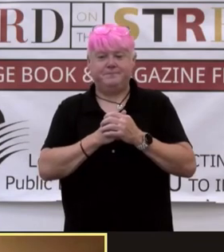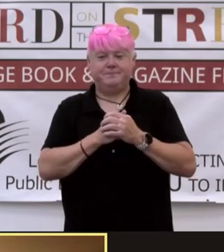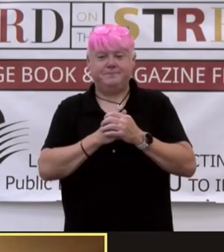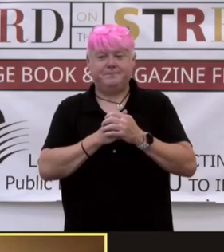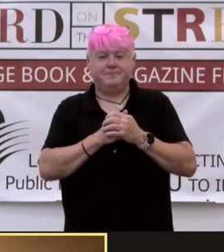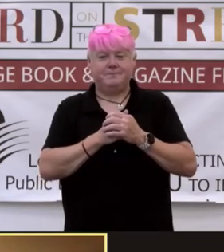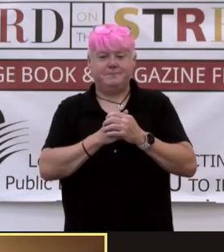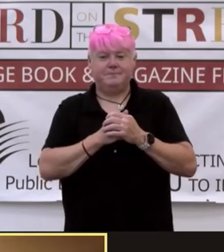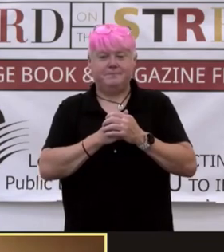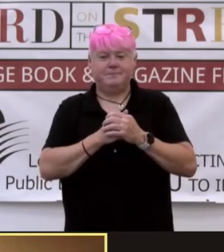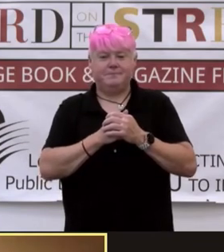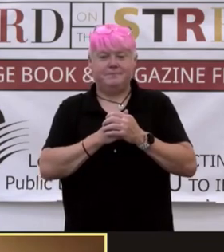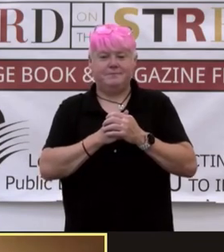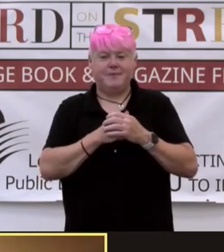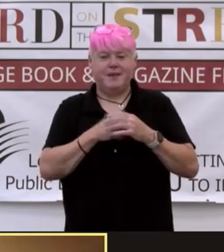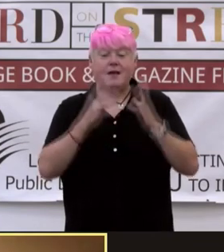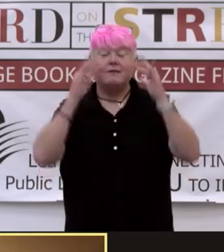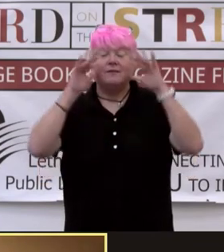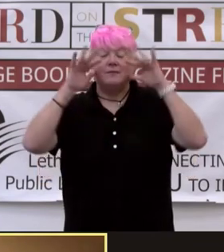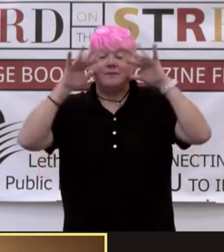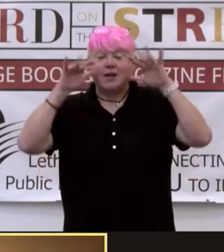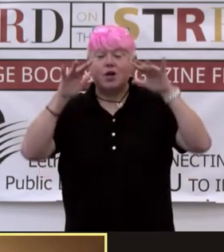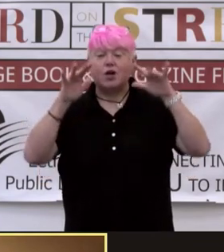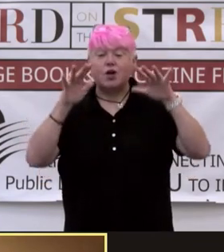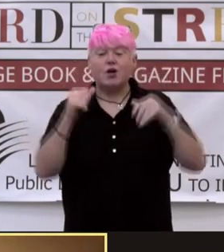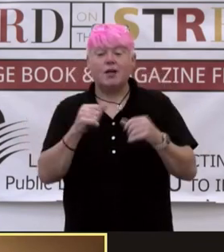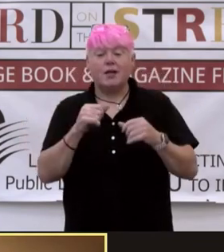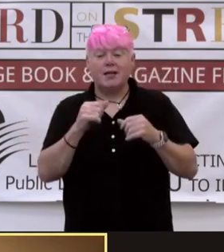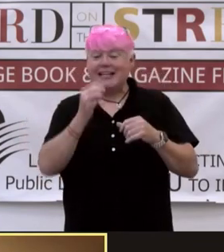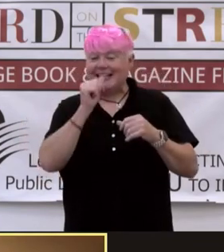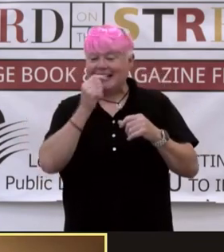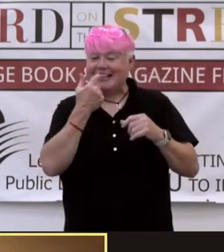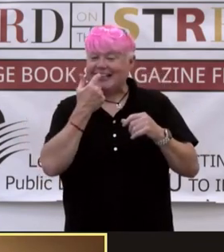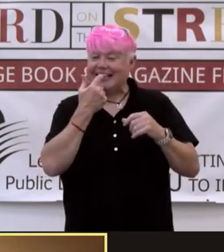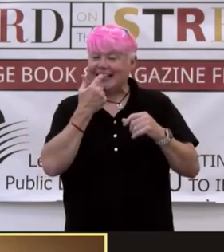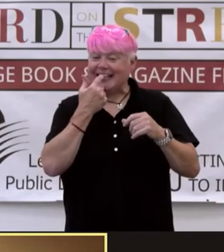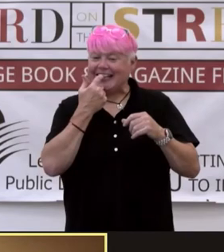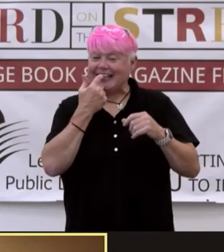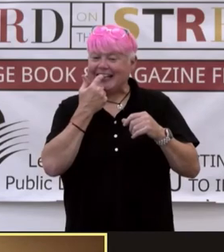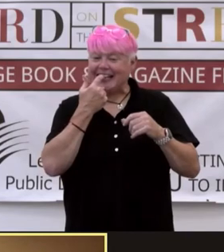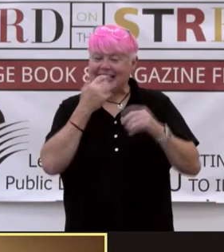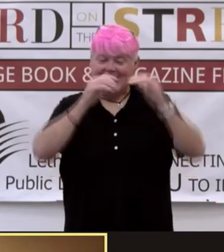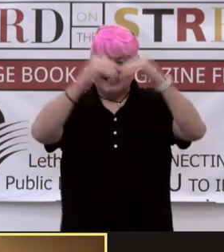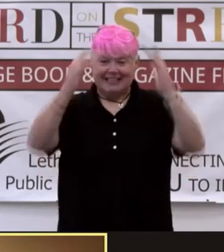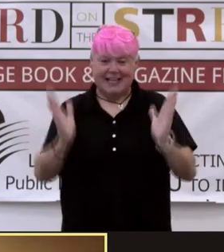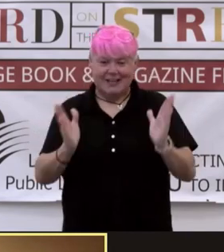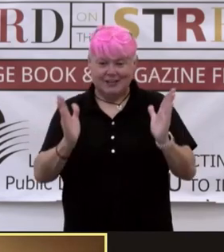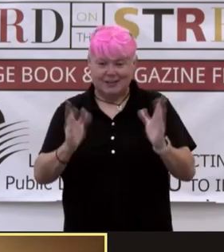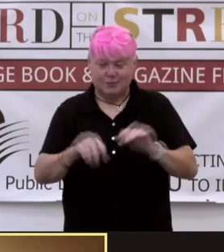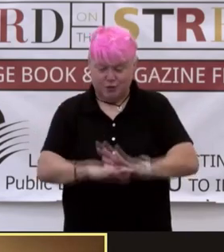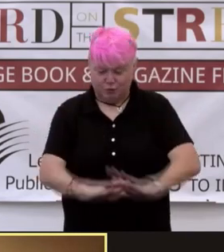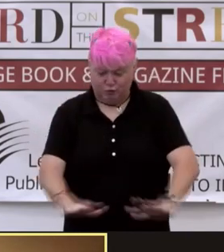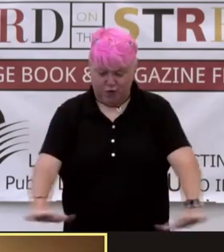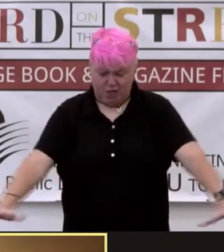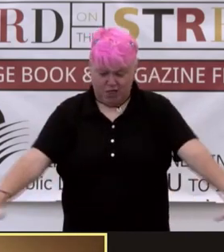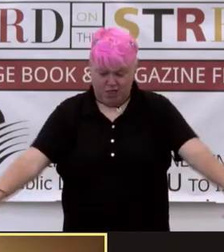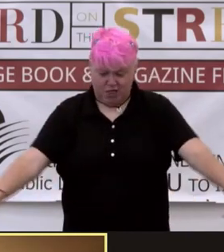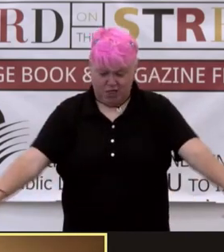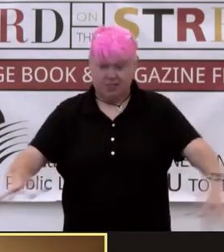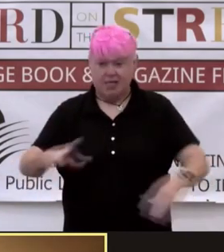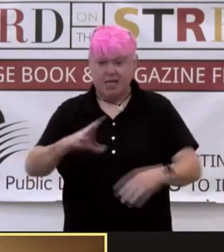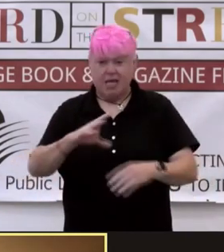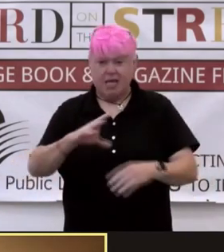Flames flutter in fluted glass lamps, illuminating rich rugs, fine silks, and the kind of grandeur most